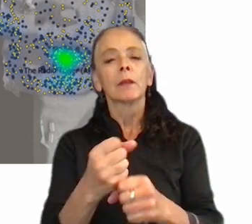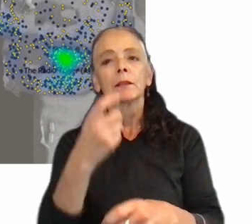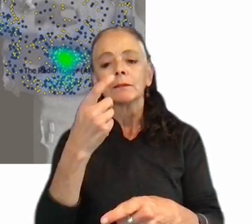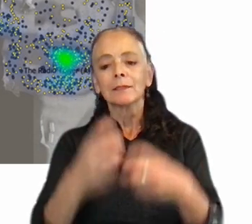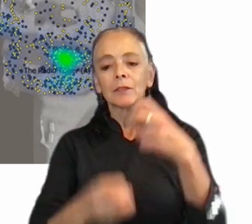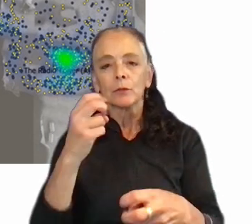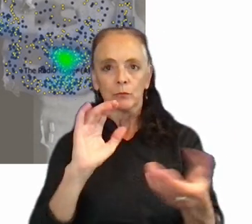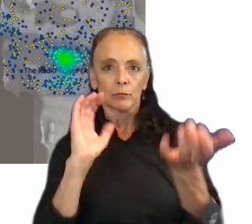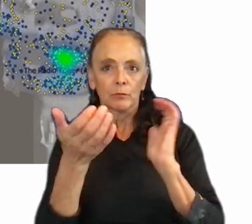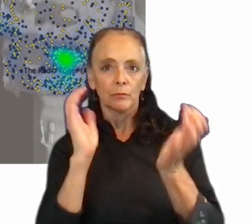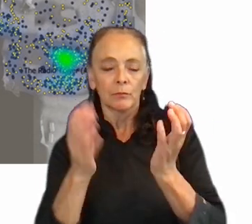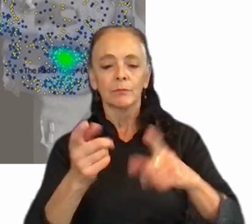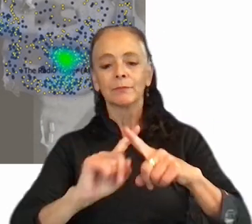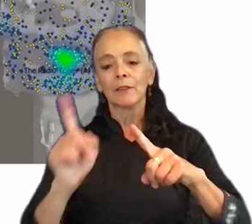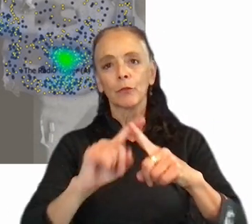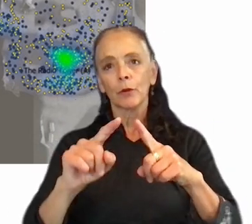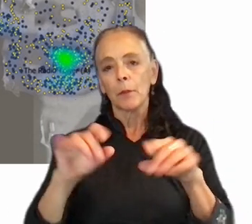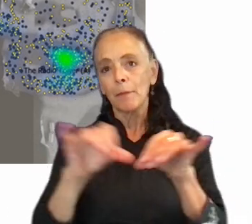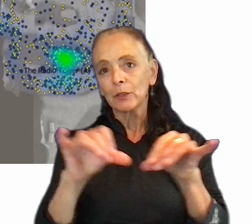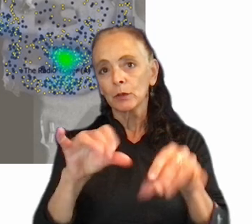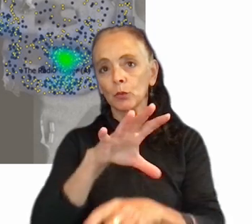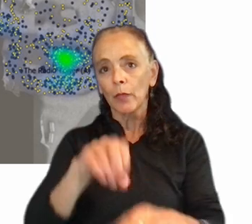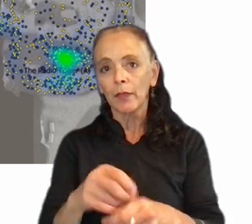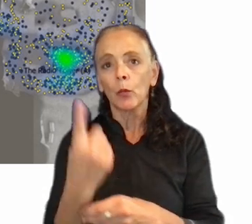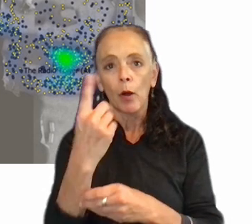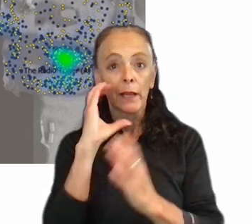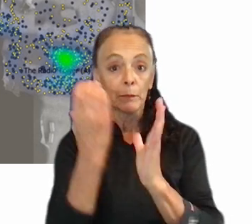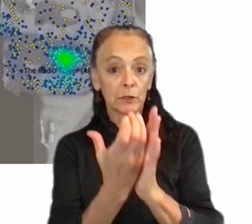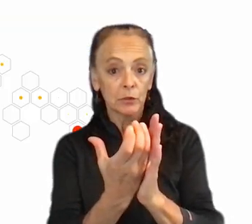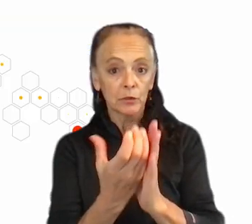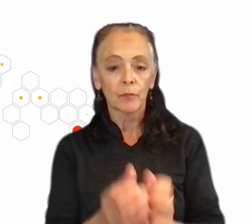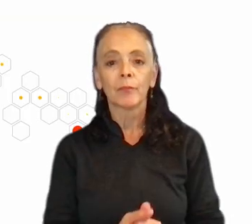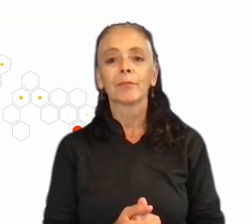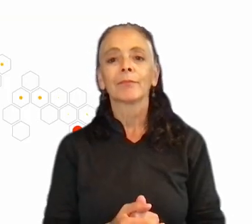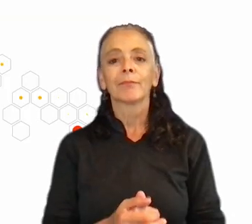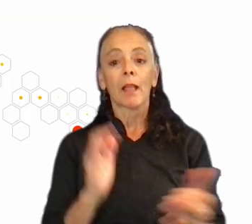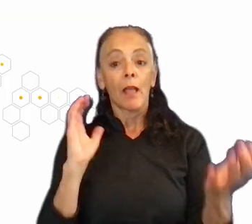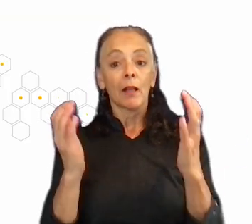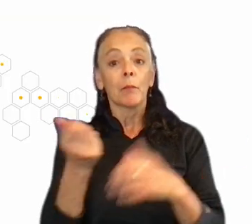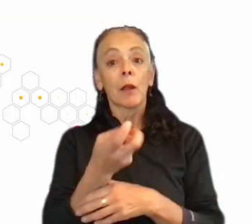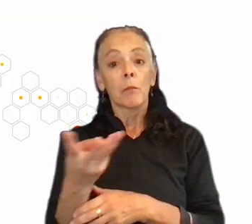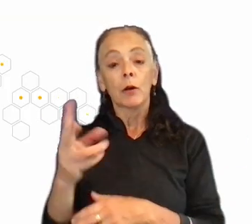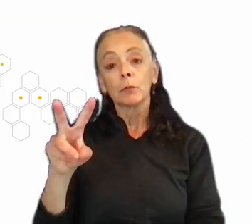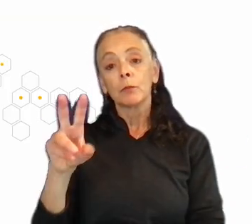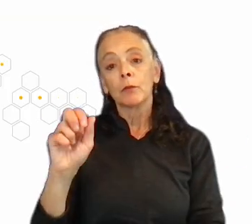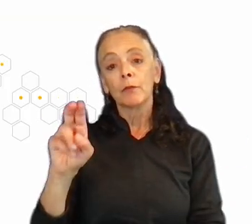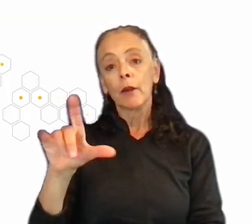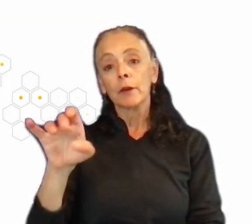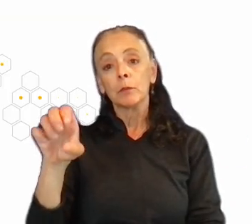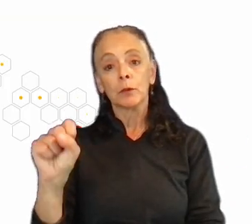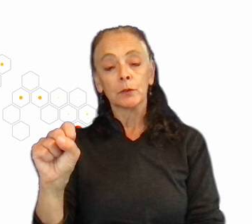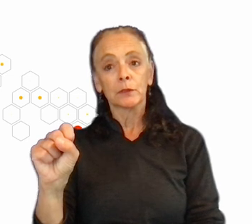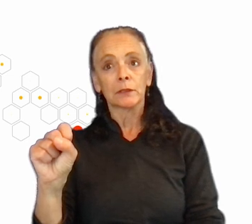compare different metrics within a single image. To compare multiple variables against each other